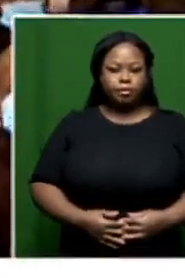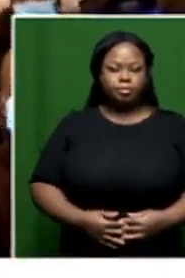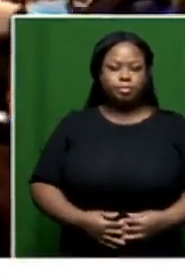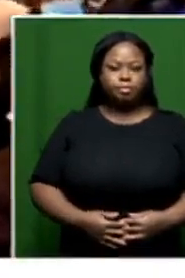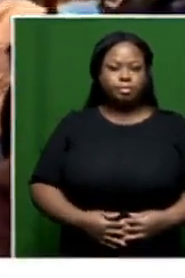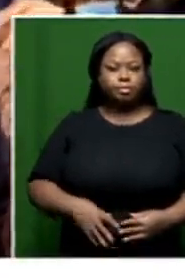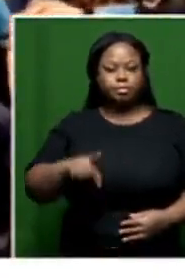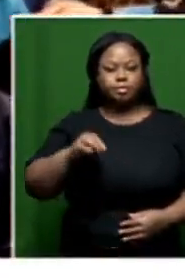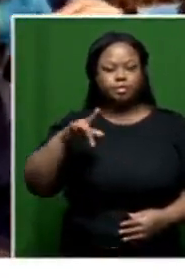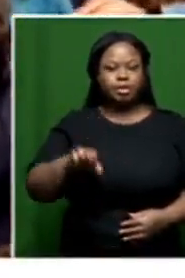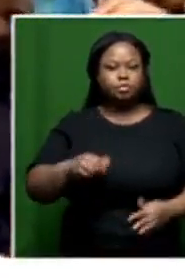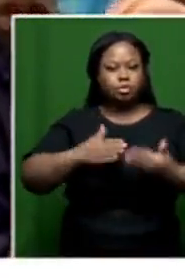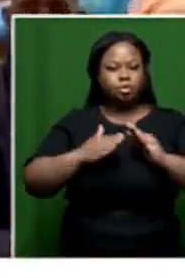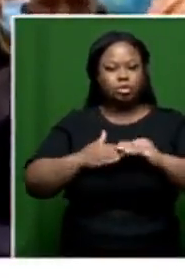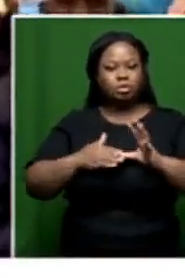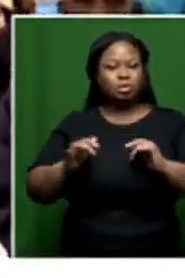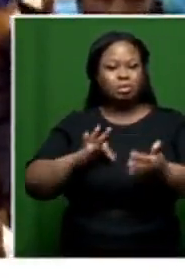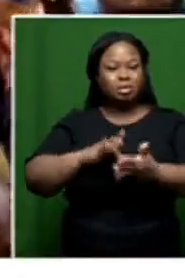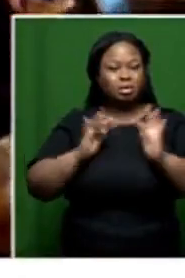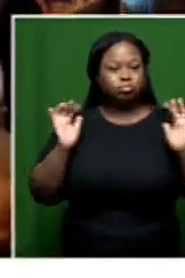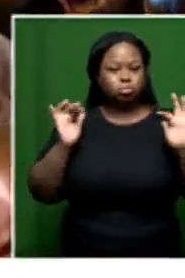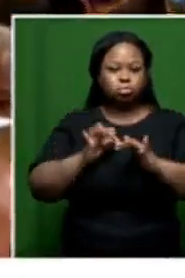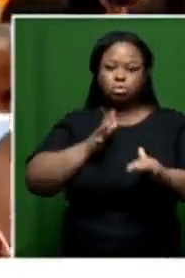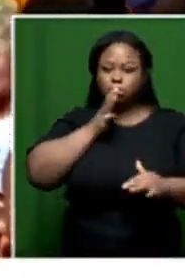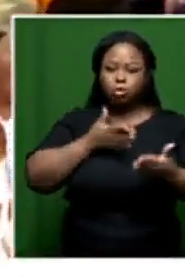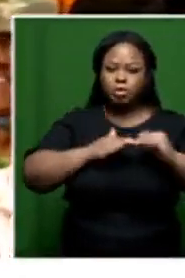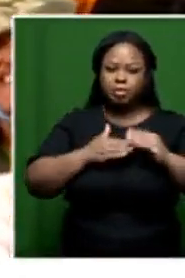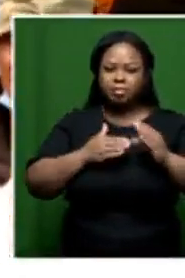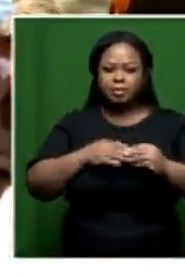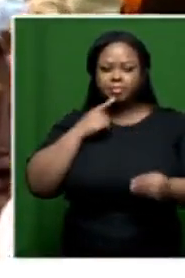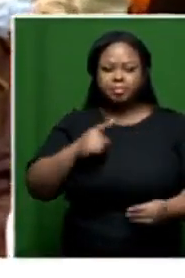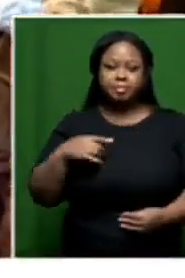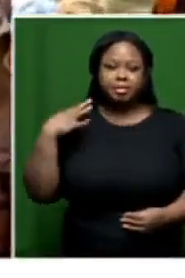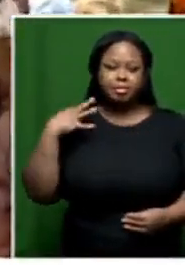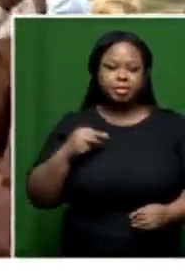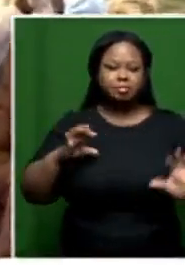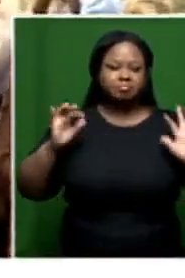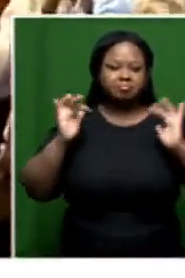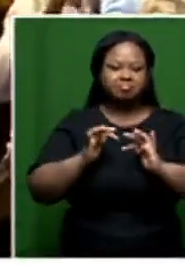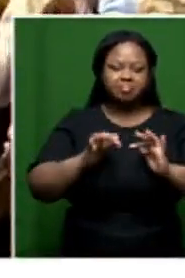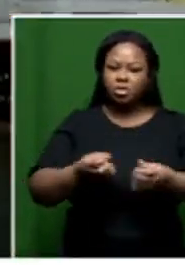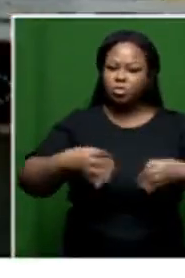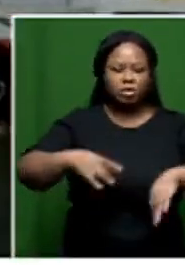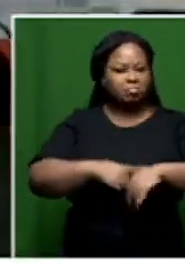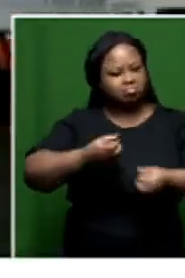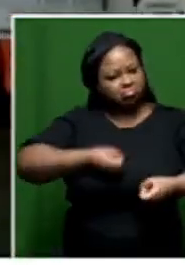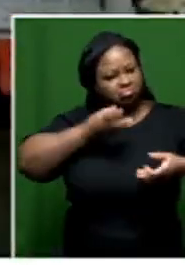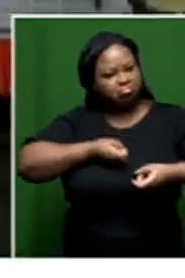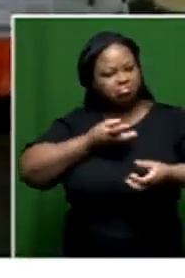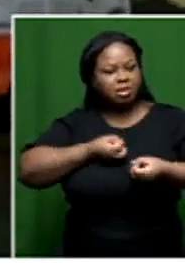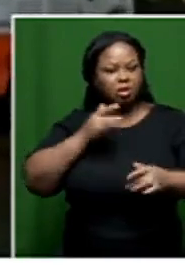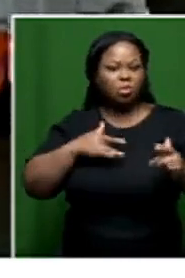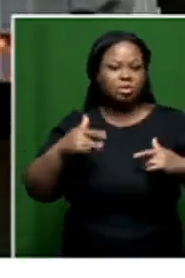Pymville Community Center pegged to capacity. Residents hid at the ministerial imbecile and couldn't waste time to voice their